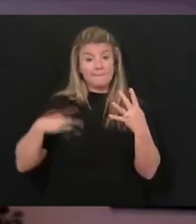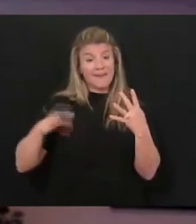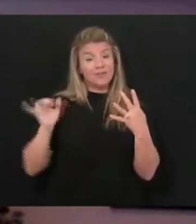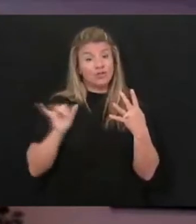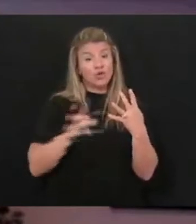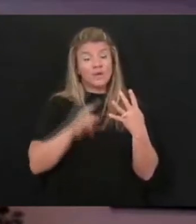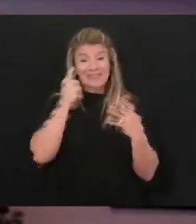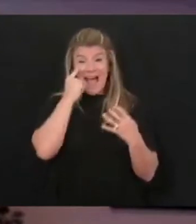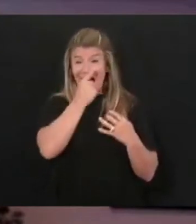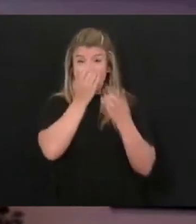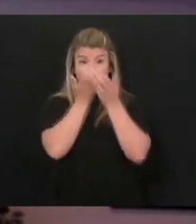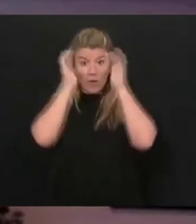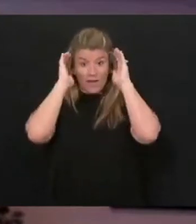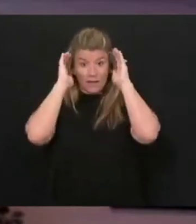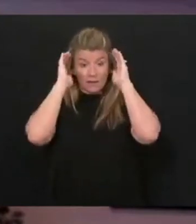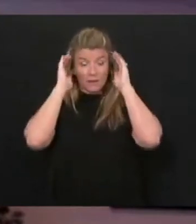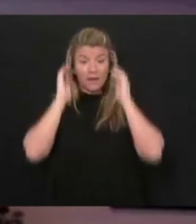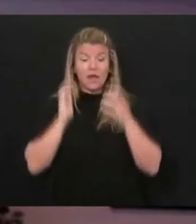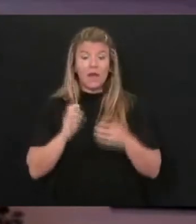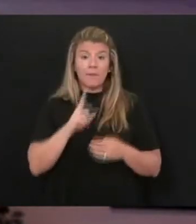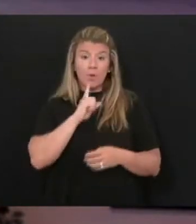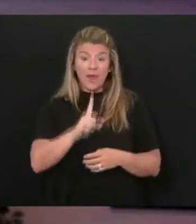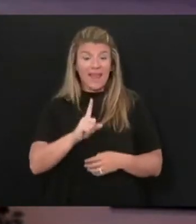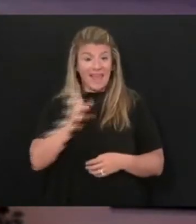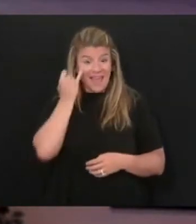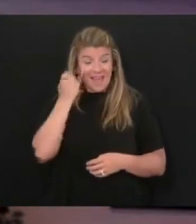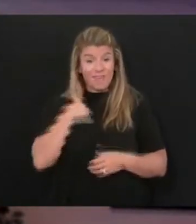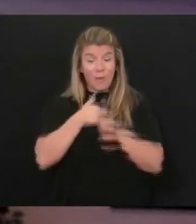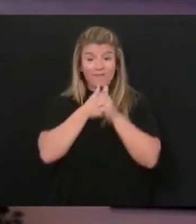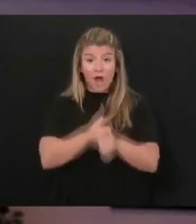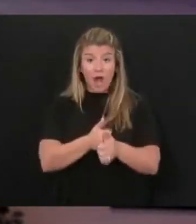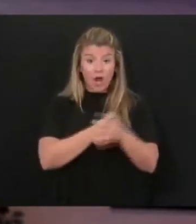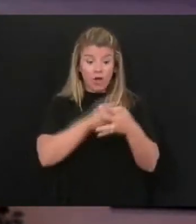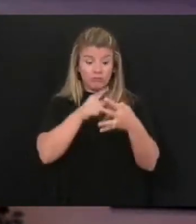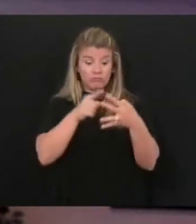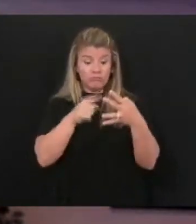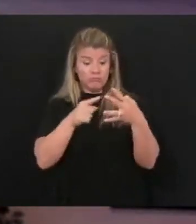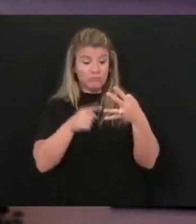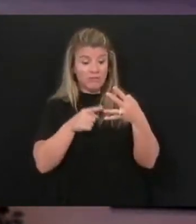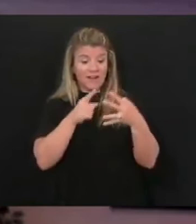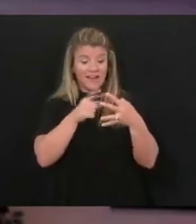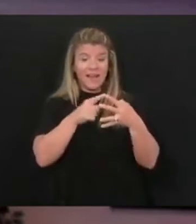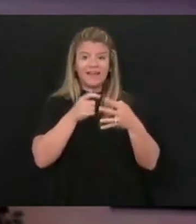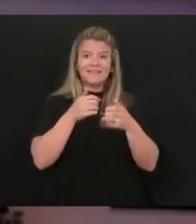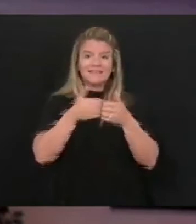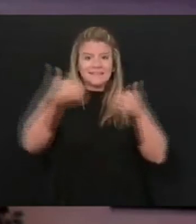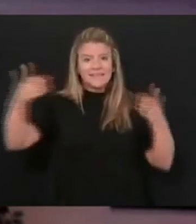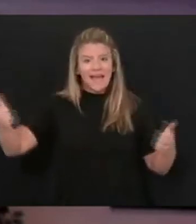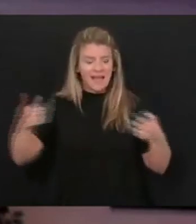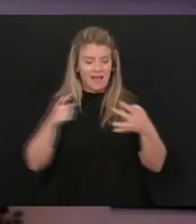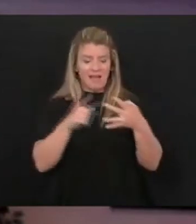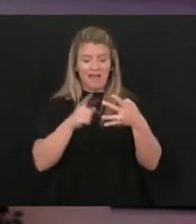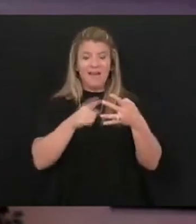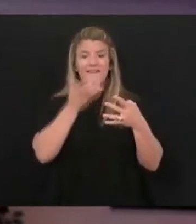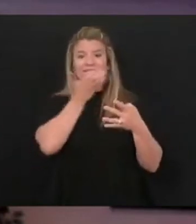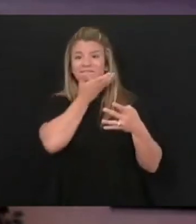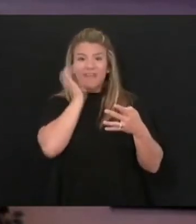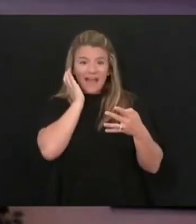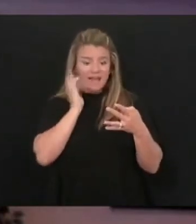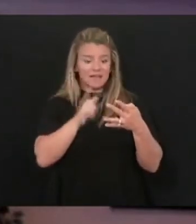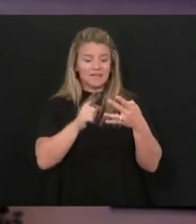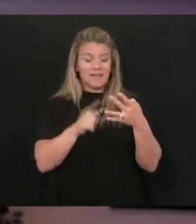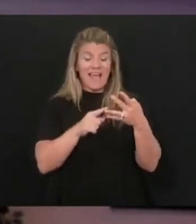But if we follow the stay a safe distance and wear a face covering when we're around other people and keep our hands clean,